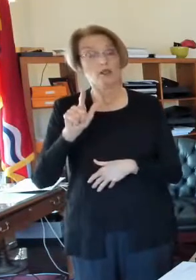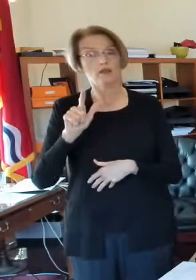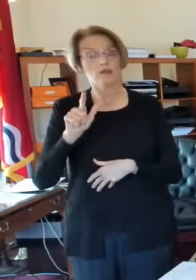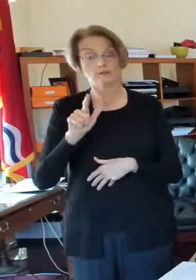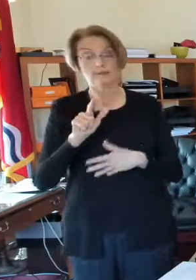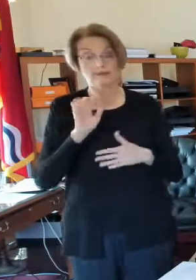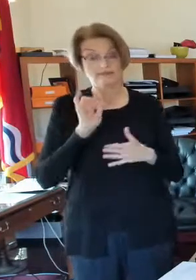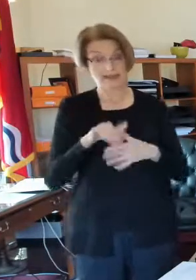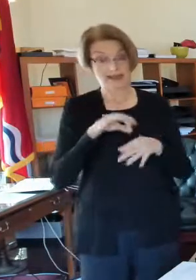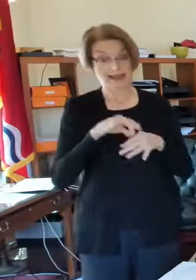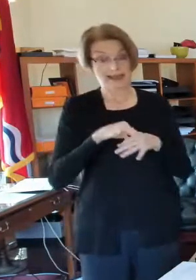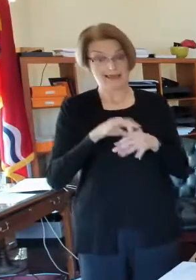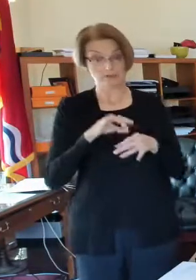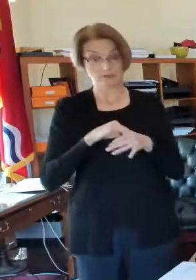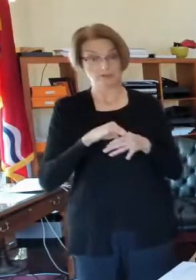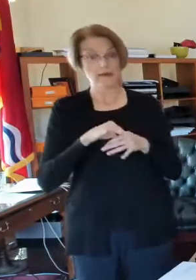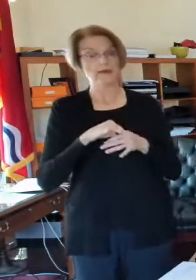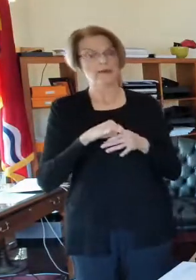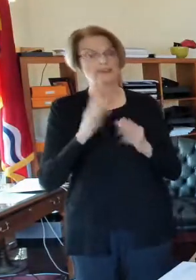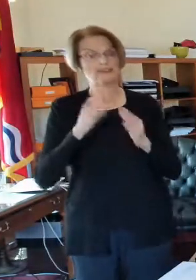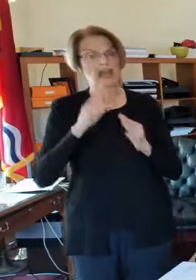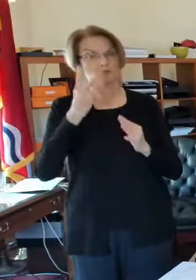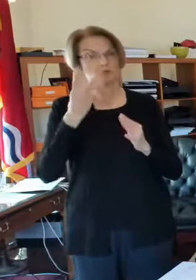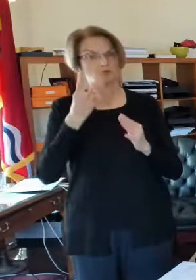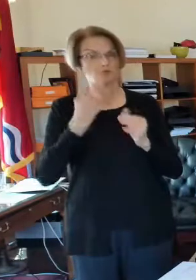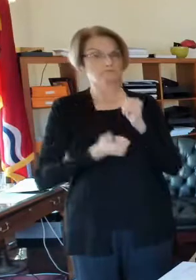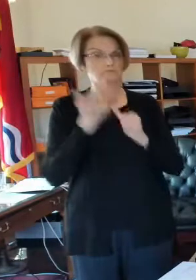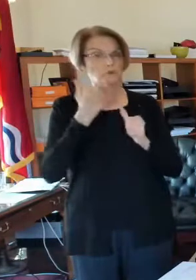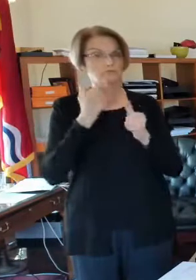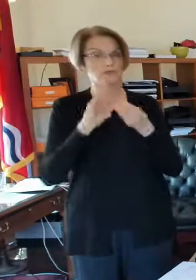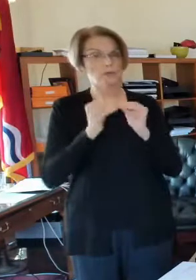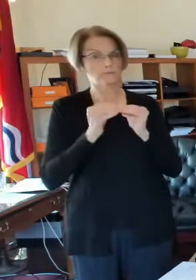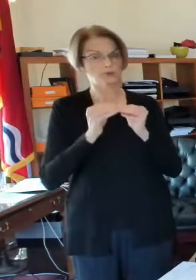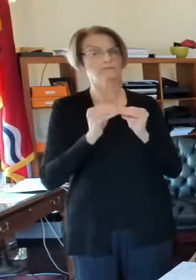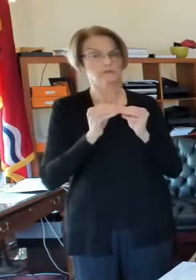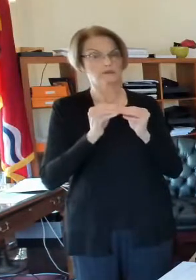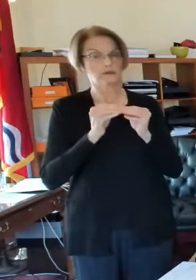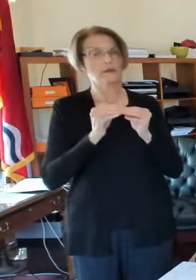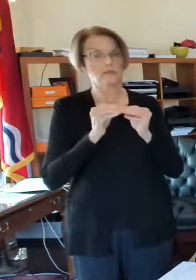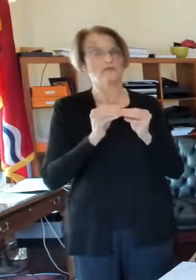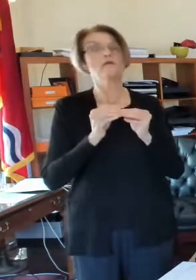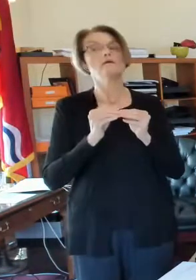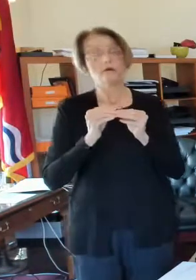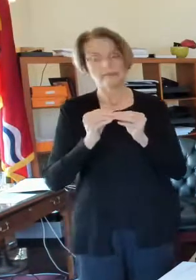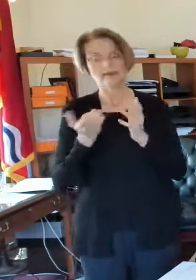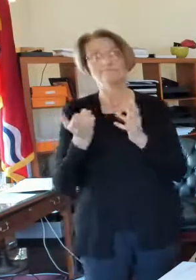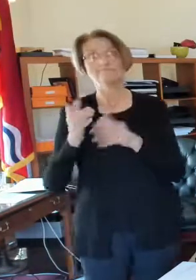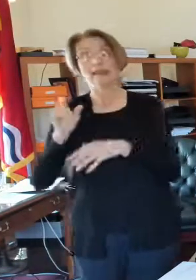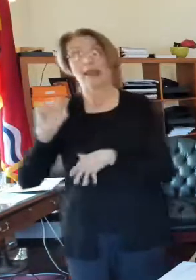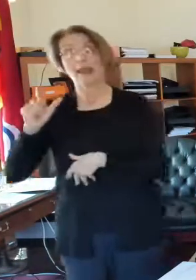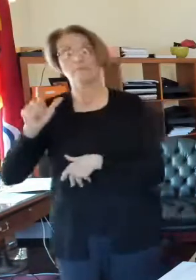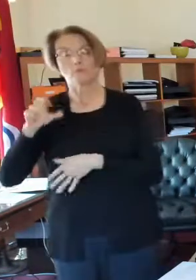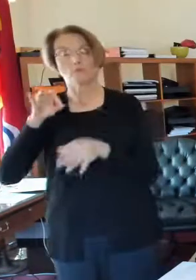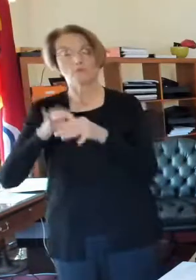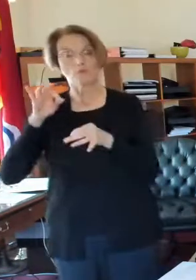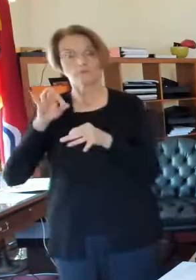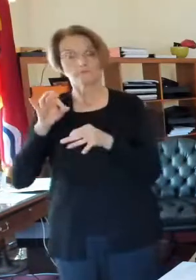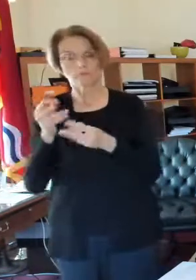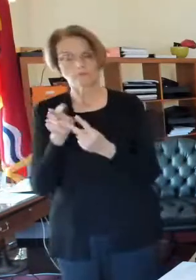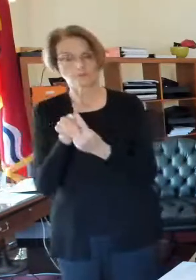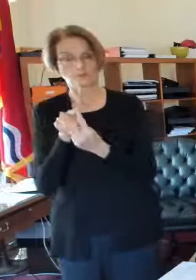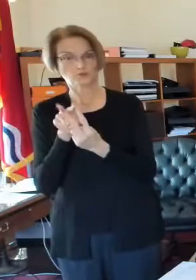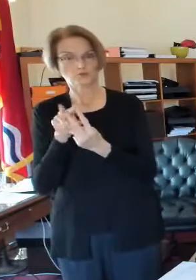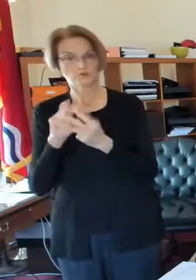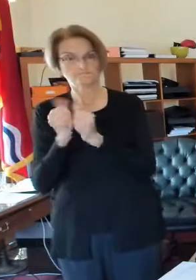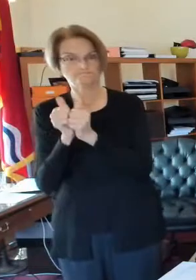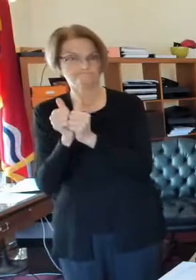-getters are, regardless of party, because you won't know their party. That won't be on the ballot. So that's going to be interesting for